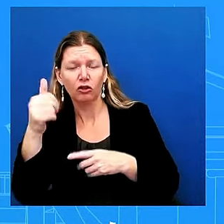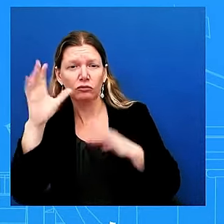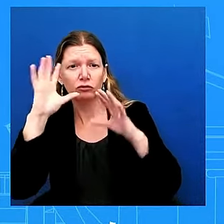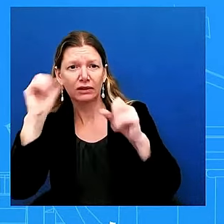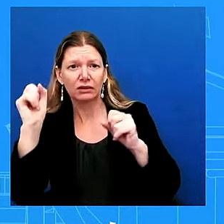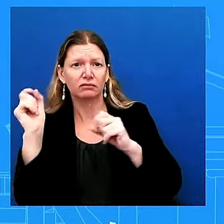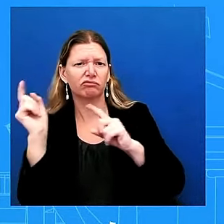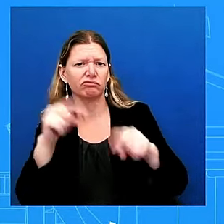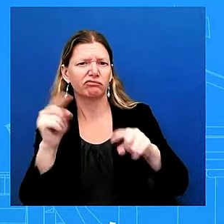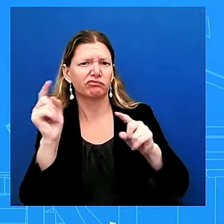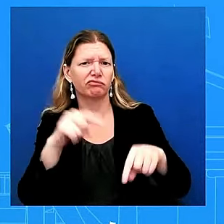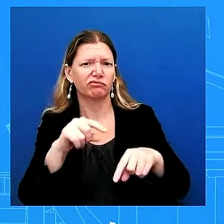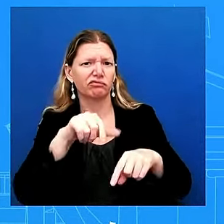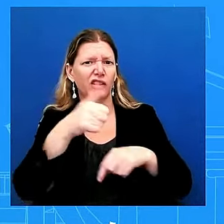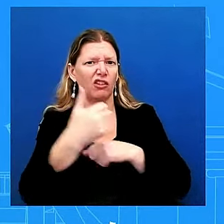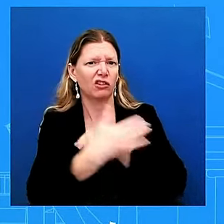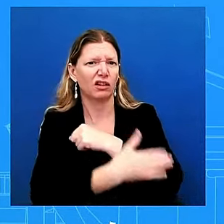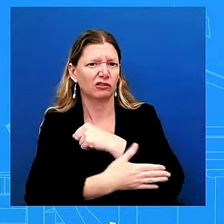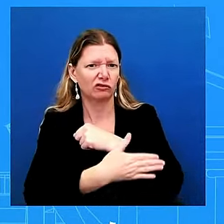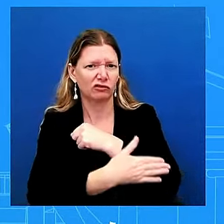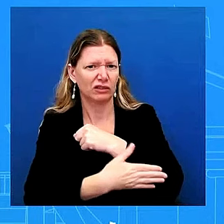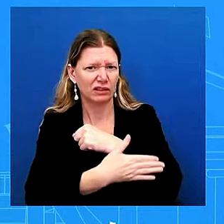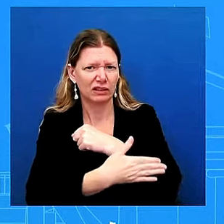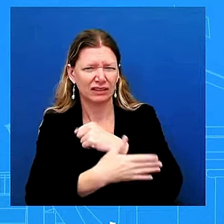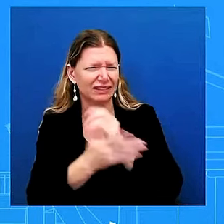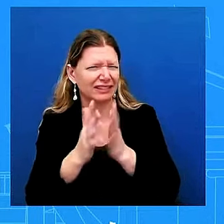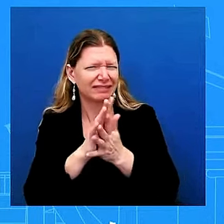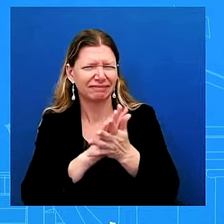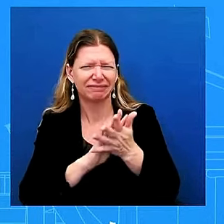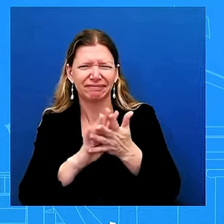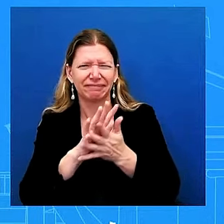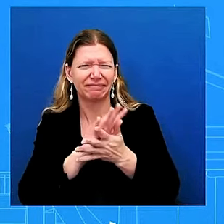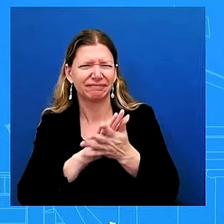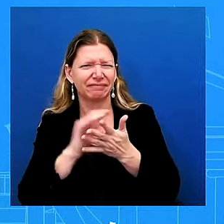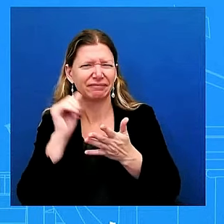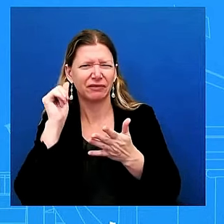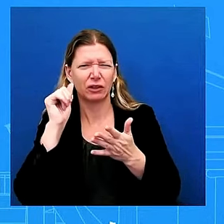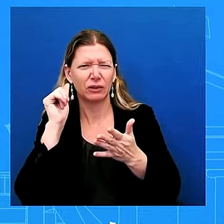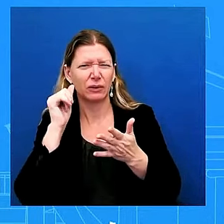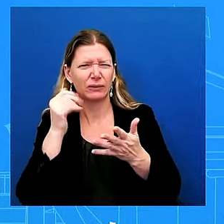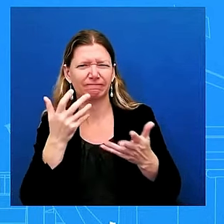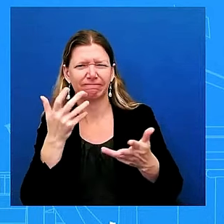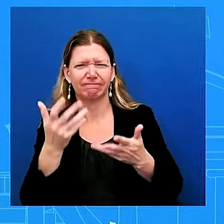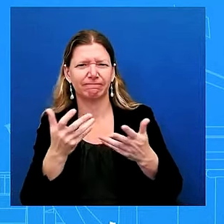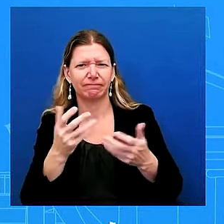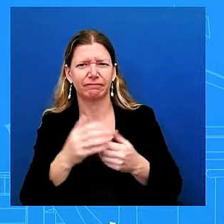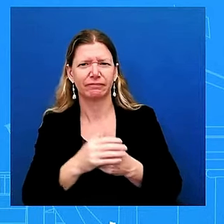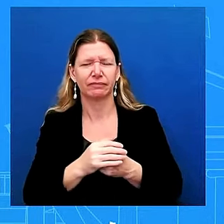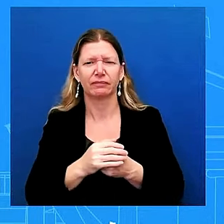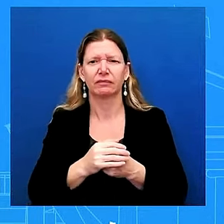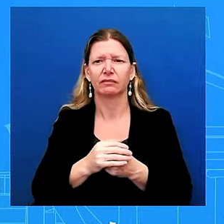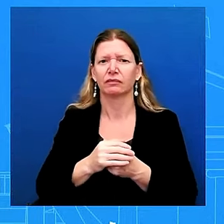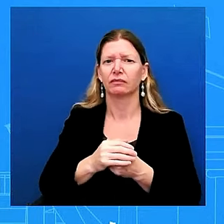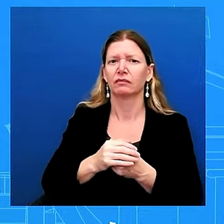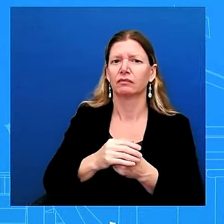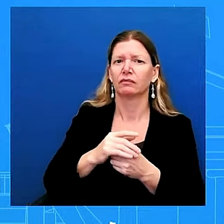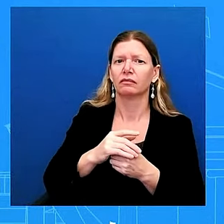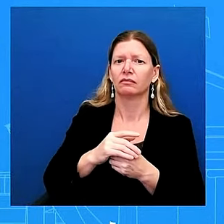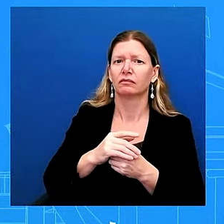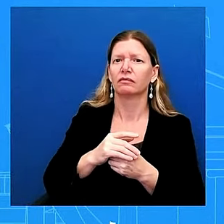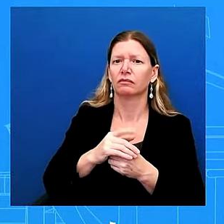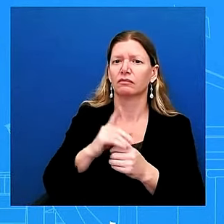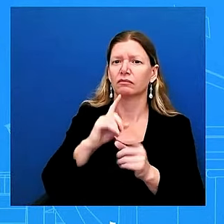u.s president so a couple of things uh so he's going to be holding a bilateral and multilateral meetings